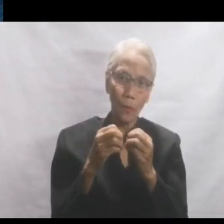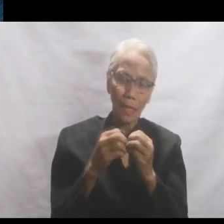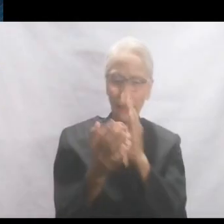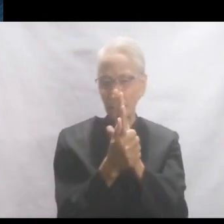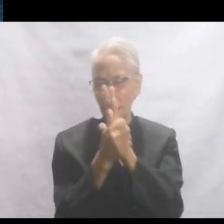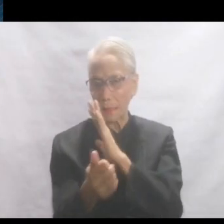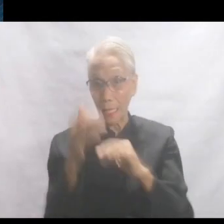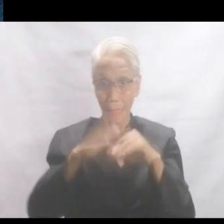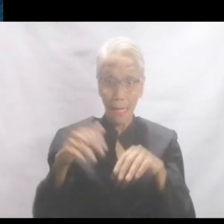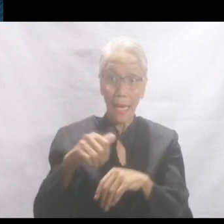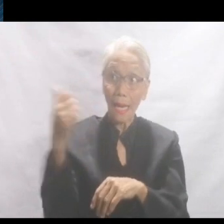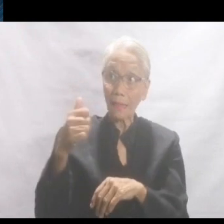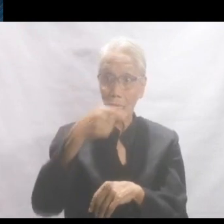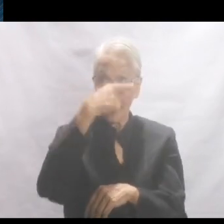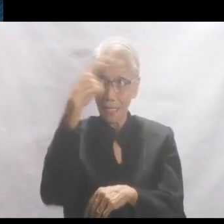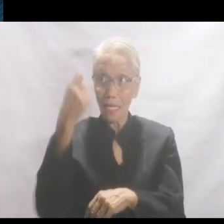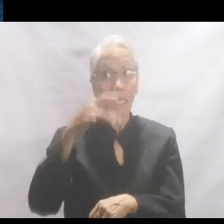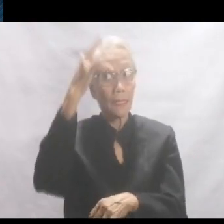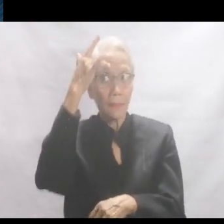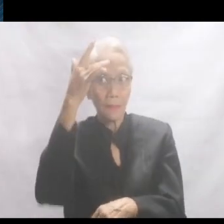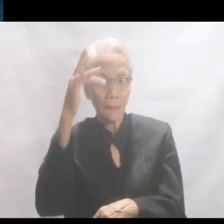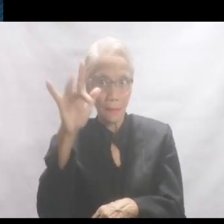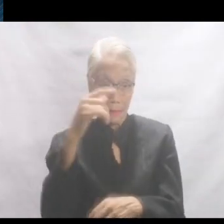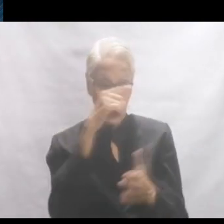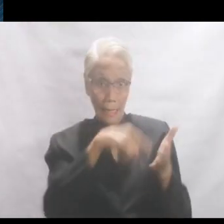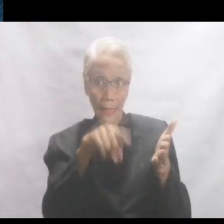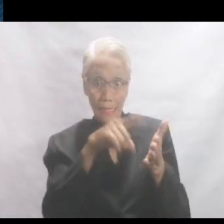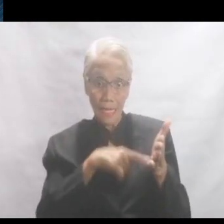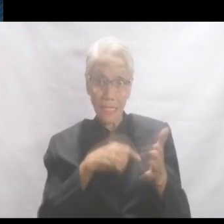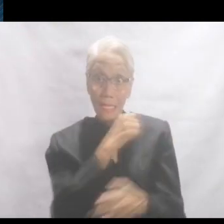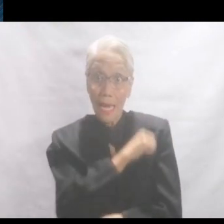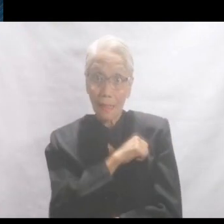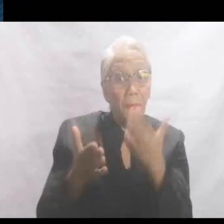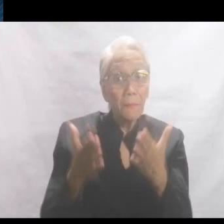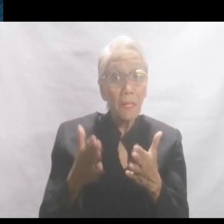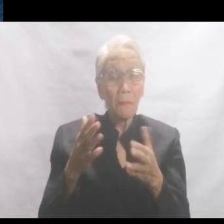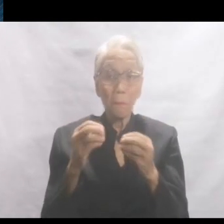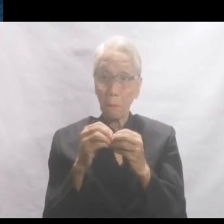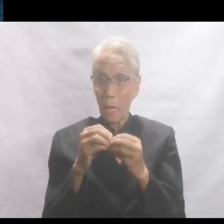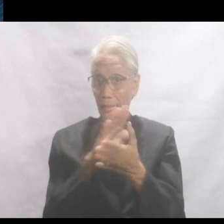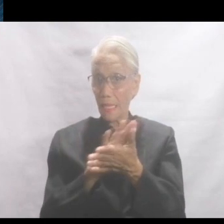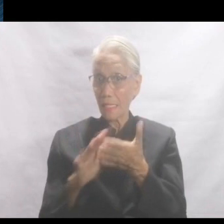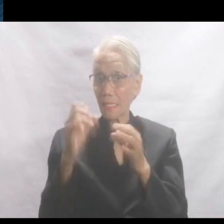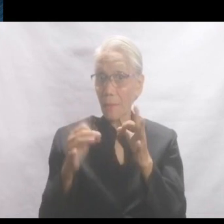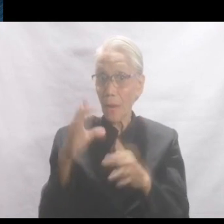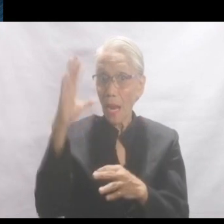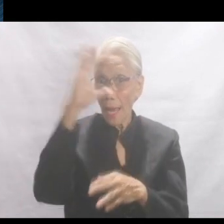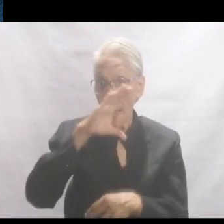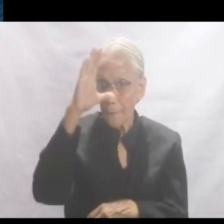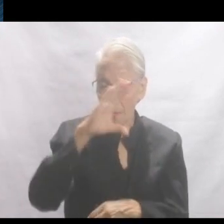magaling ka kaysa sa iba dahil sa intelligent criticizing attitude mo. Mas maganda kung